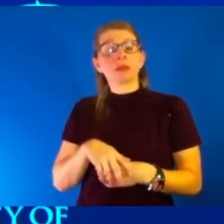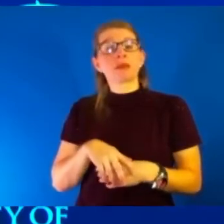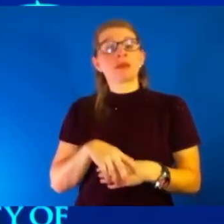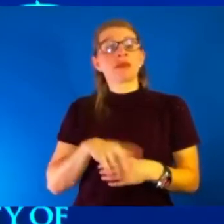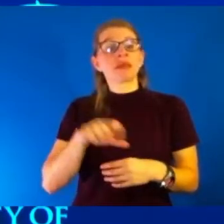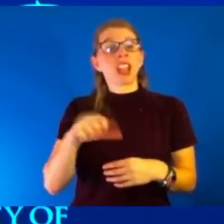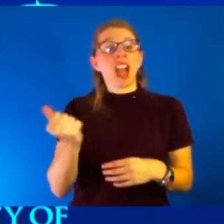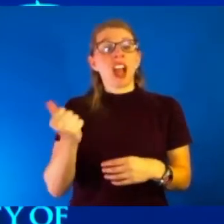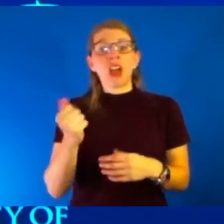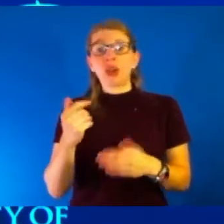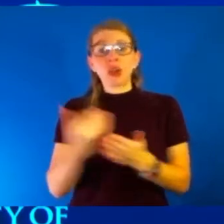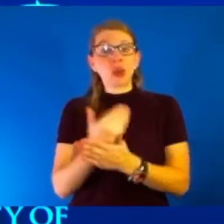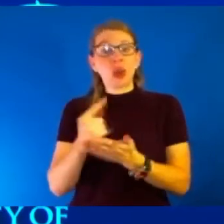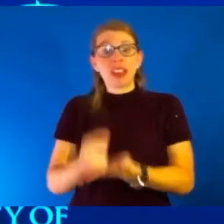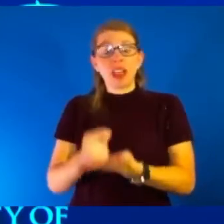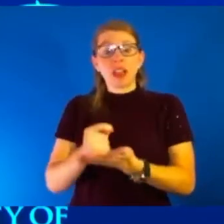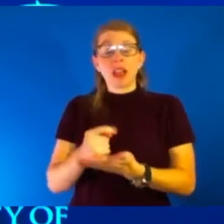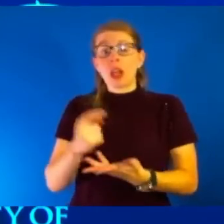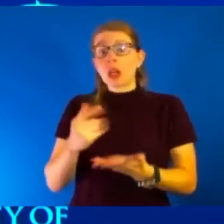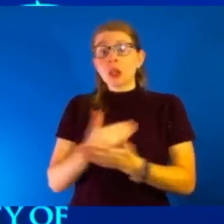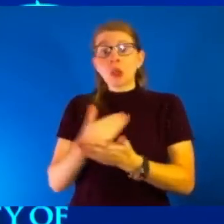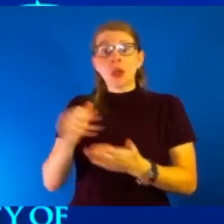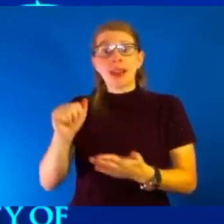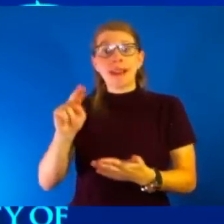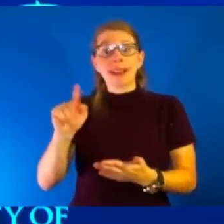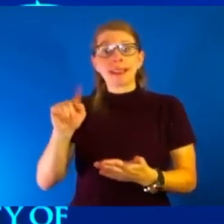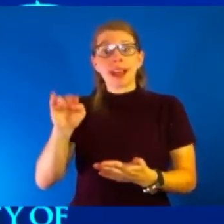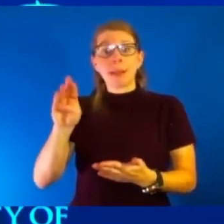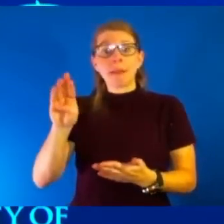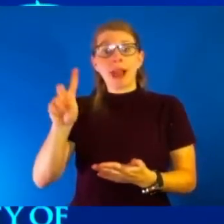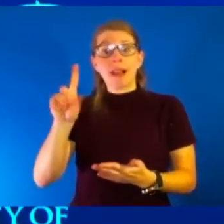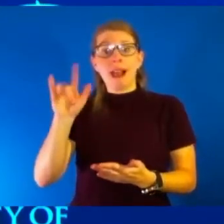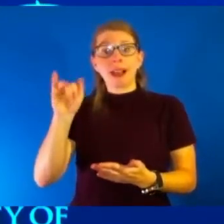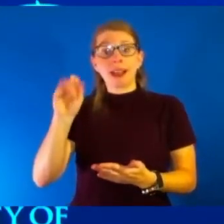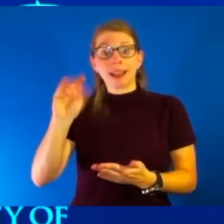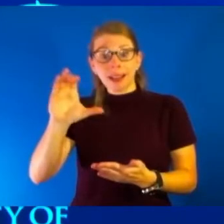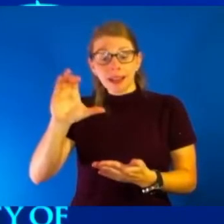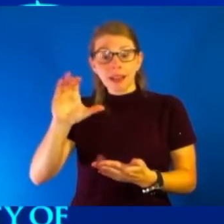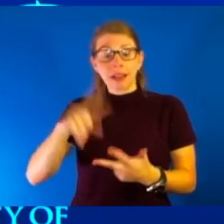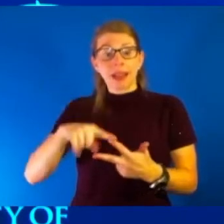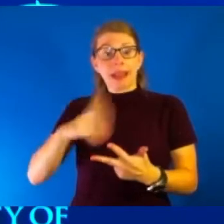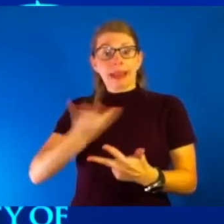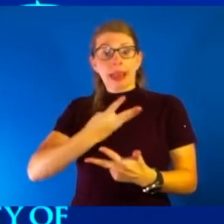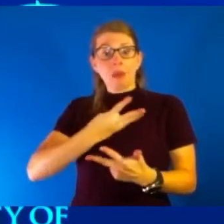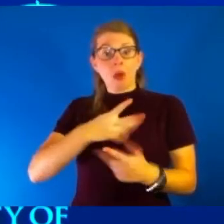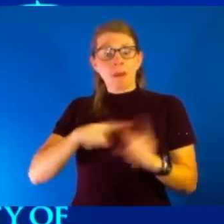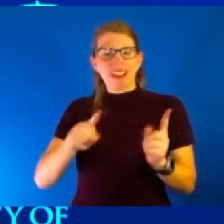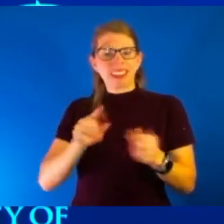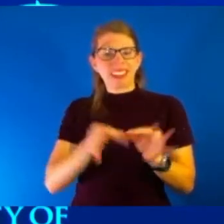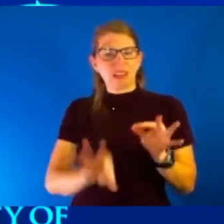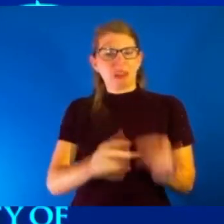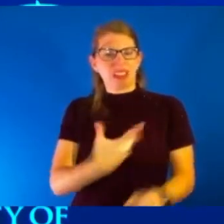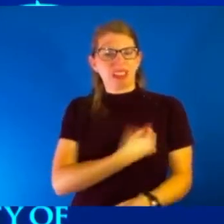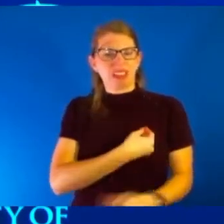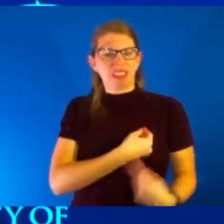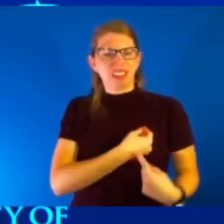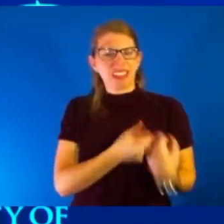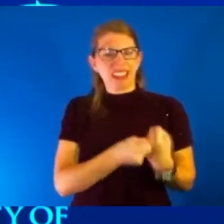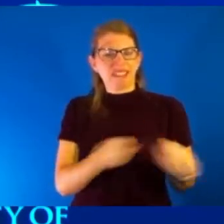therapies, they'll go get the new antibiotic. They're going to go get that new chemotherapy, but a simple vaccination proven to be incredibly safe,